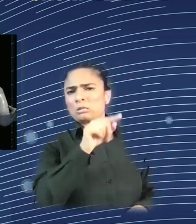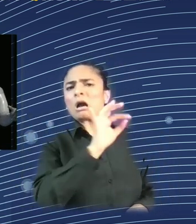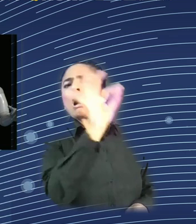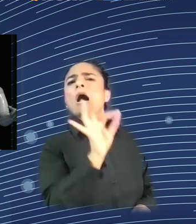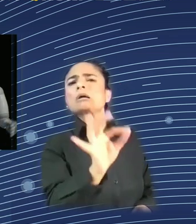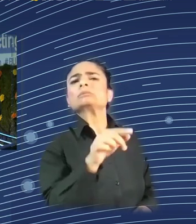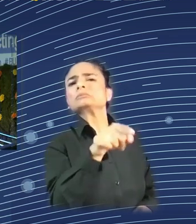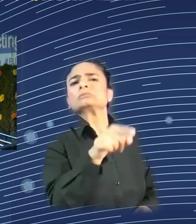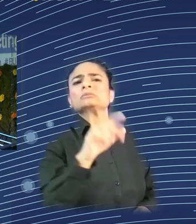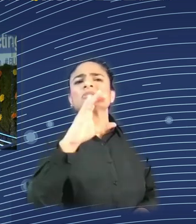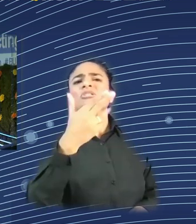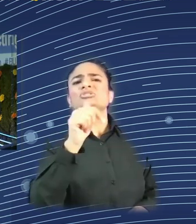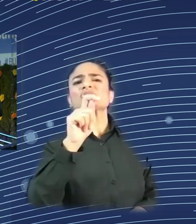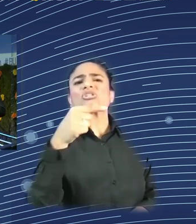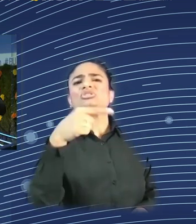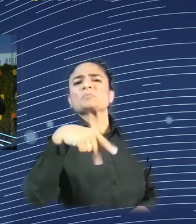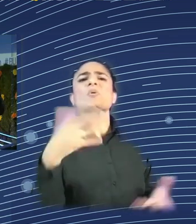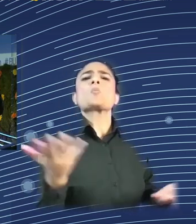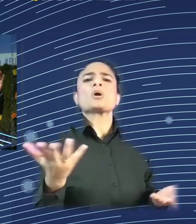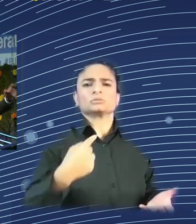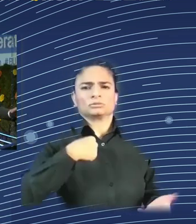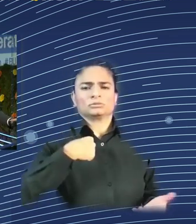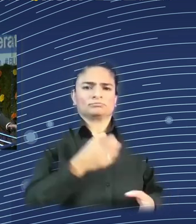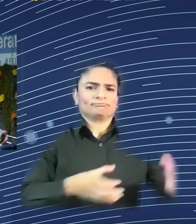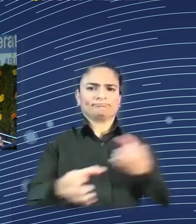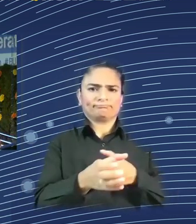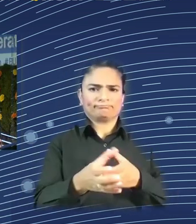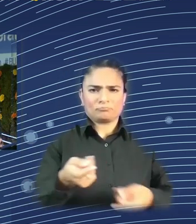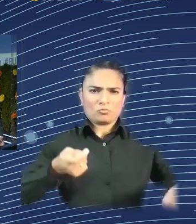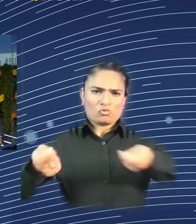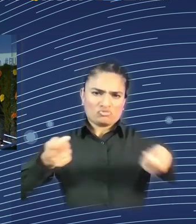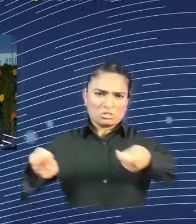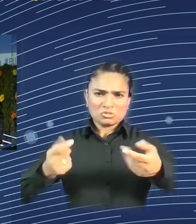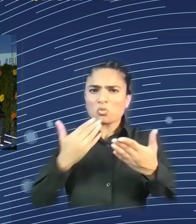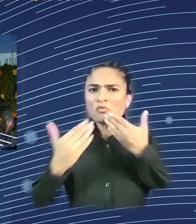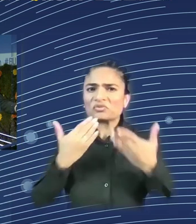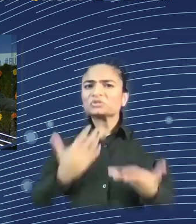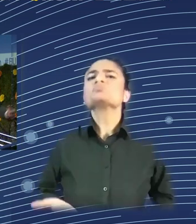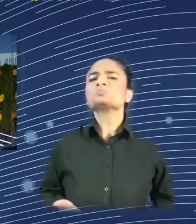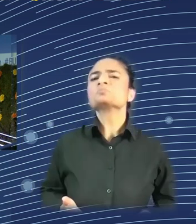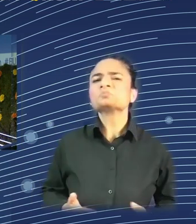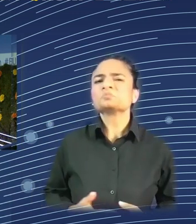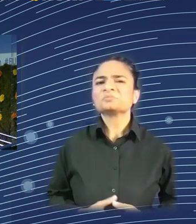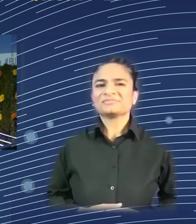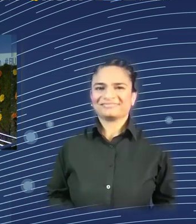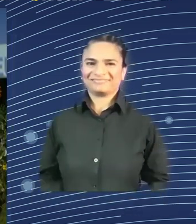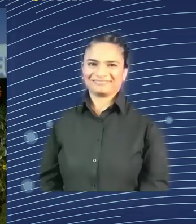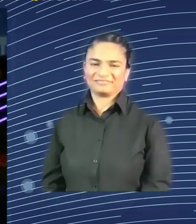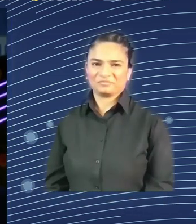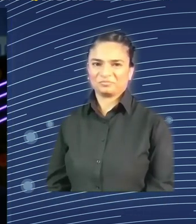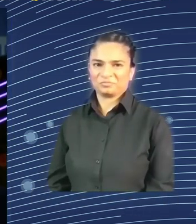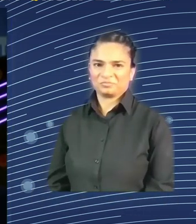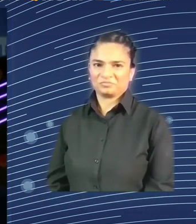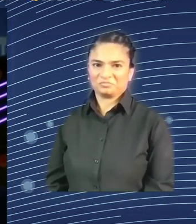That is an excellent question, Pepper, but I'm afraid we're out of time. Thank you so much for joining us. Thank